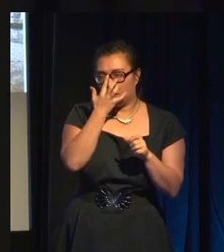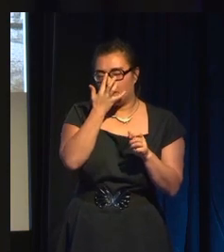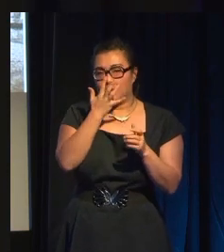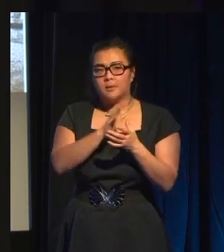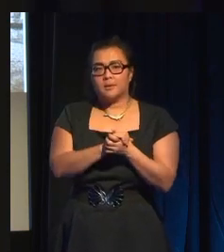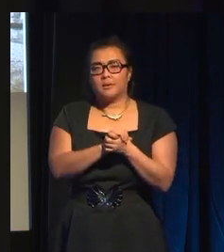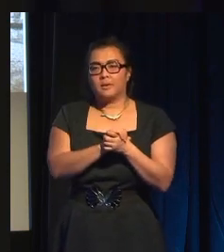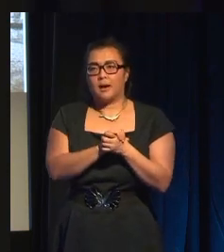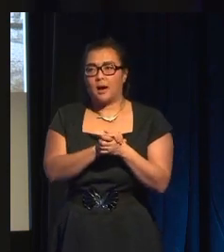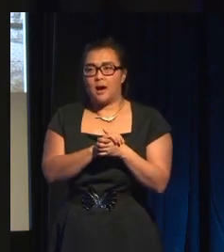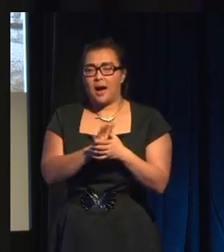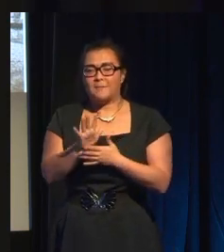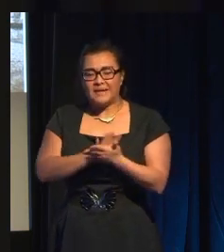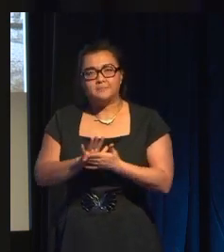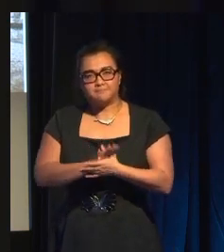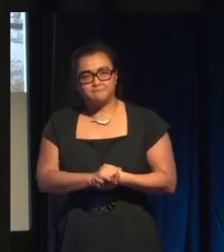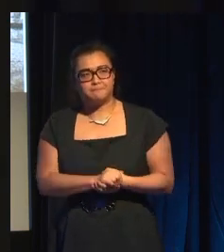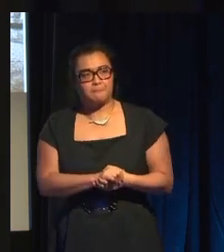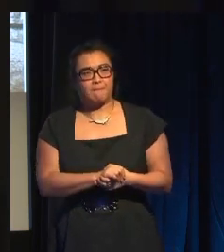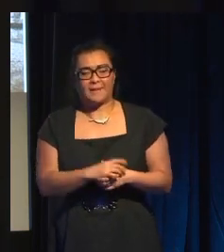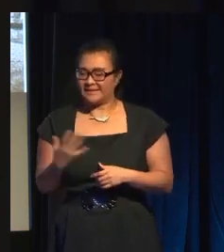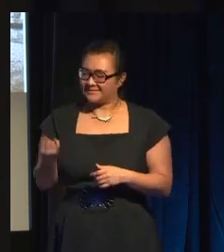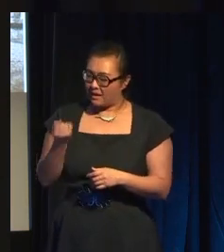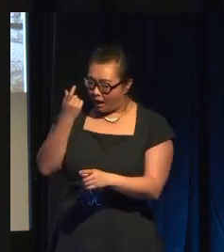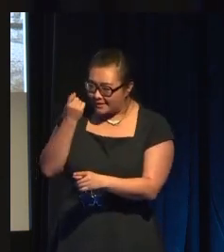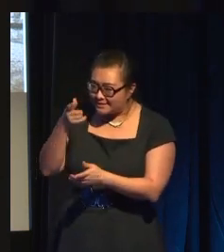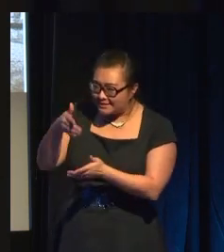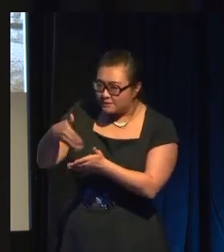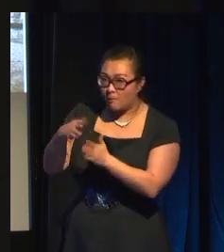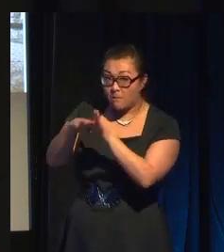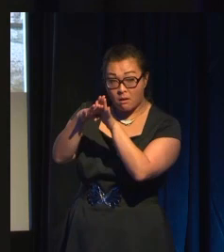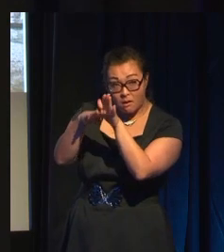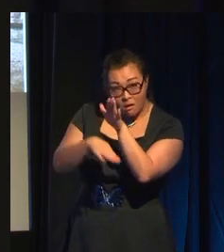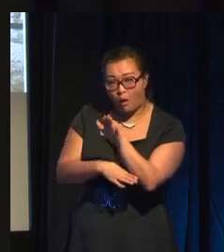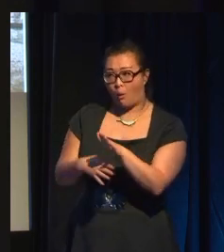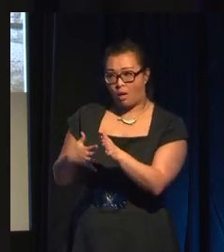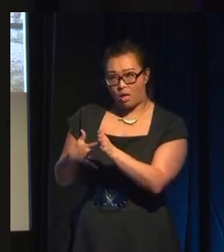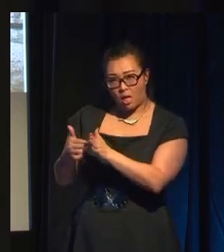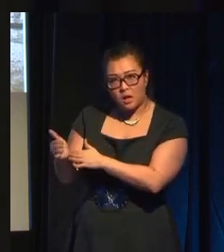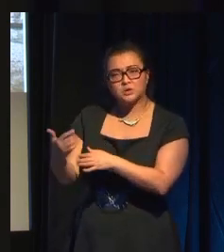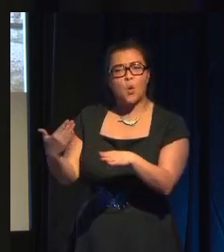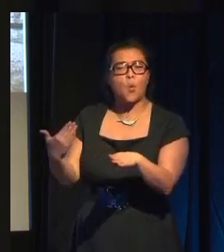What I mean is, like, take ideas from low culture, working class culture,